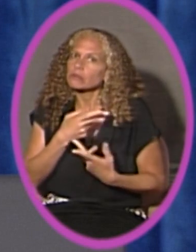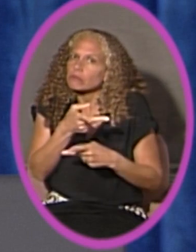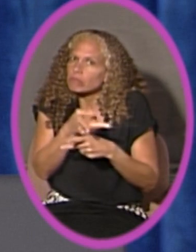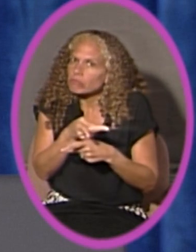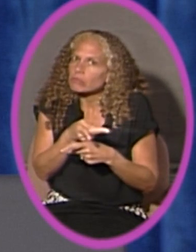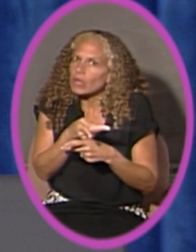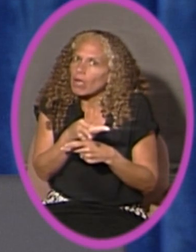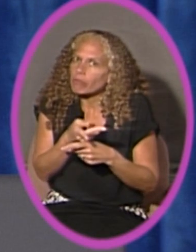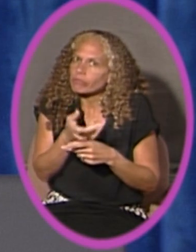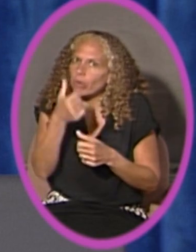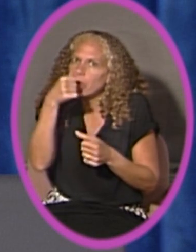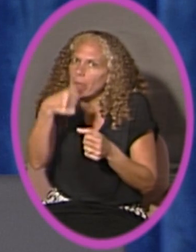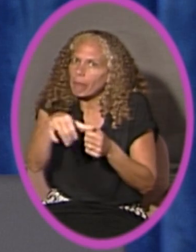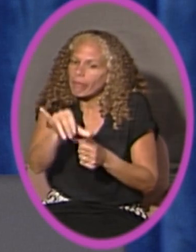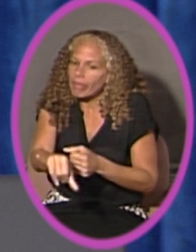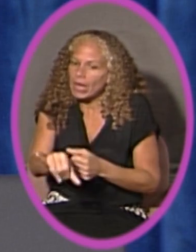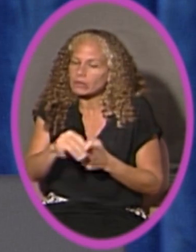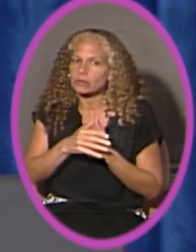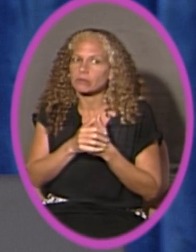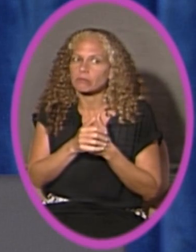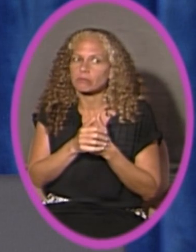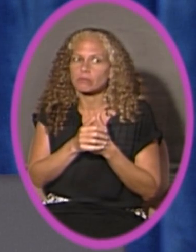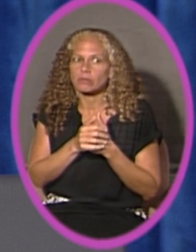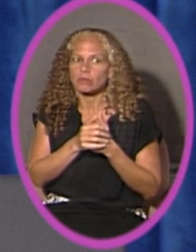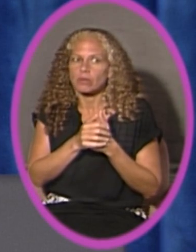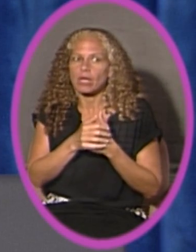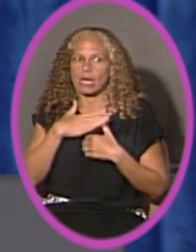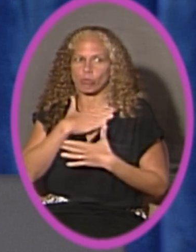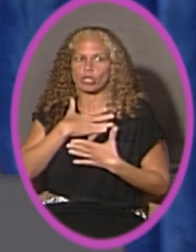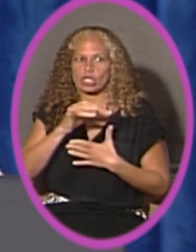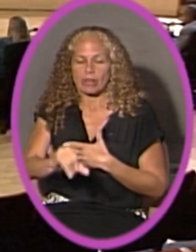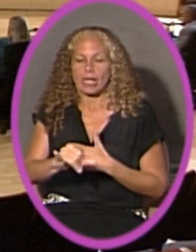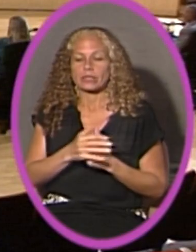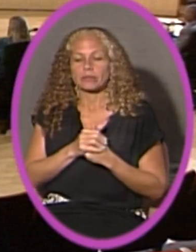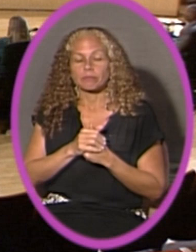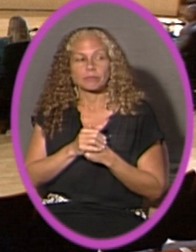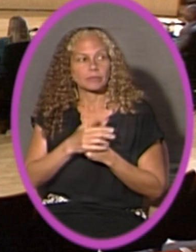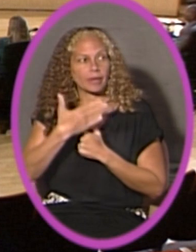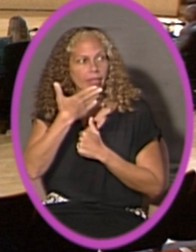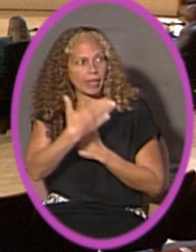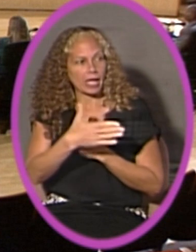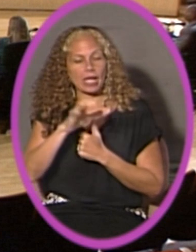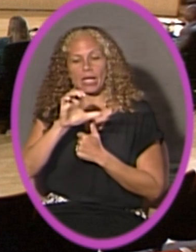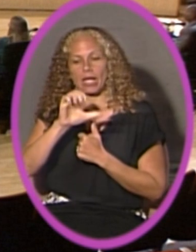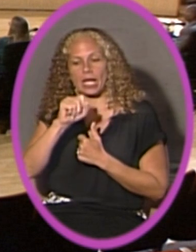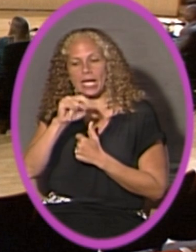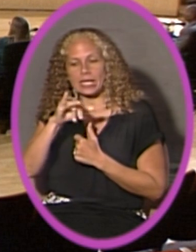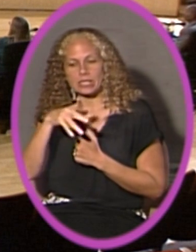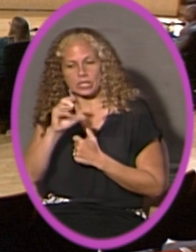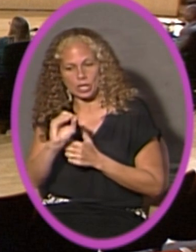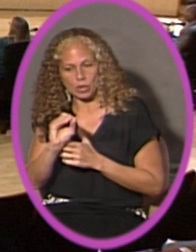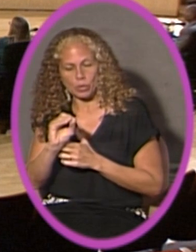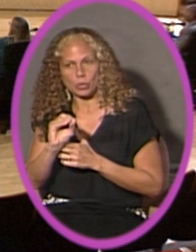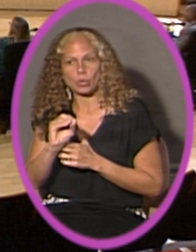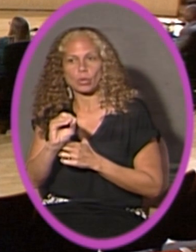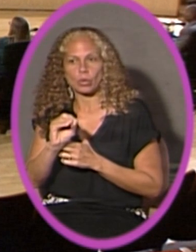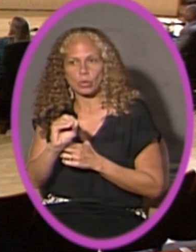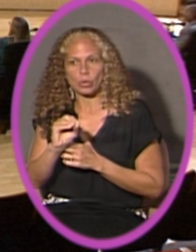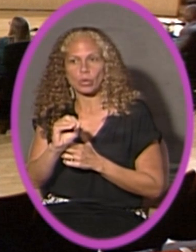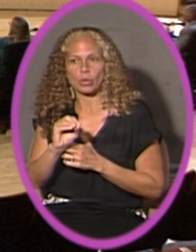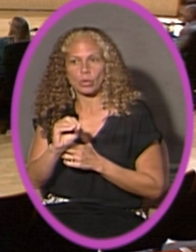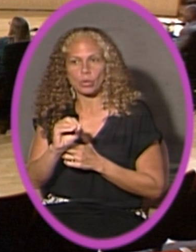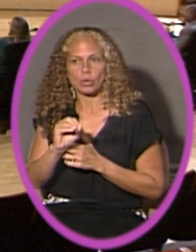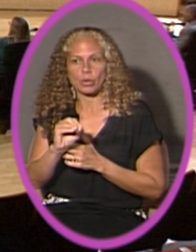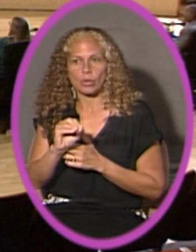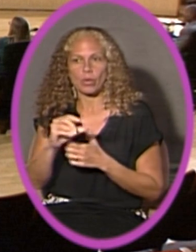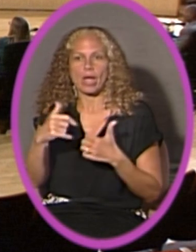in our forefront as we go along with the public speaking, I would really appreciate it. Thank you, Ms. Castillo. really, and I'm the one that